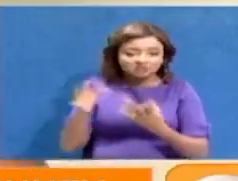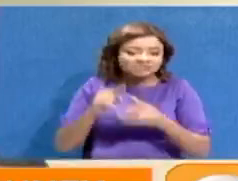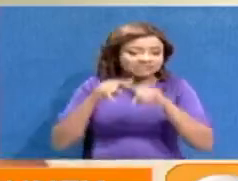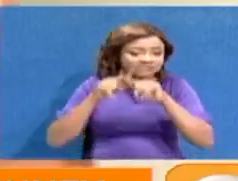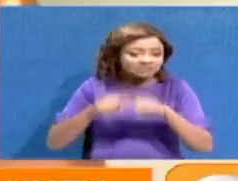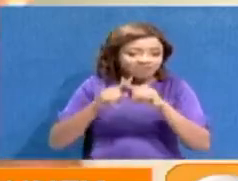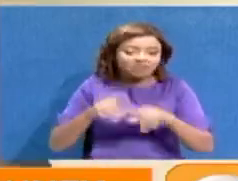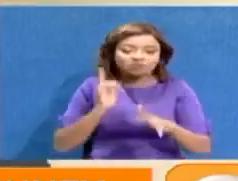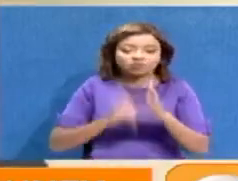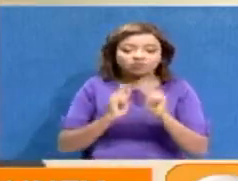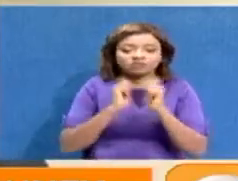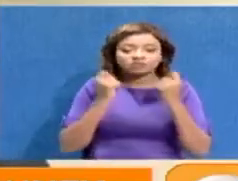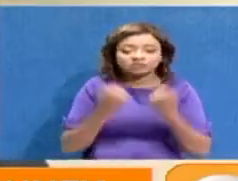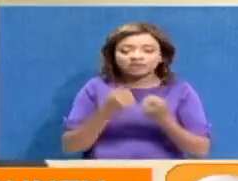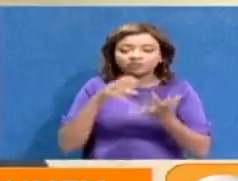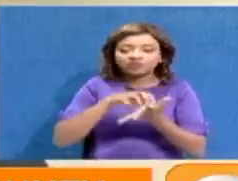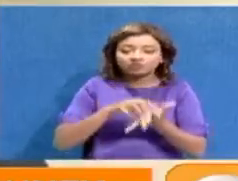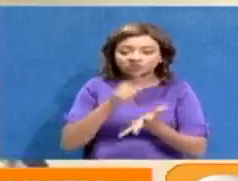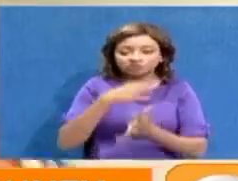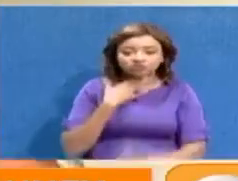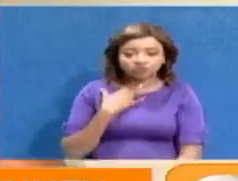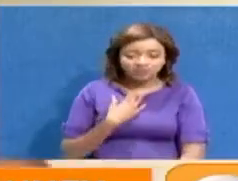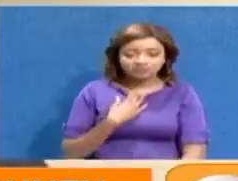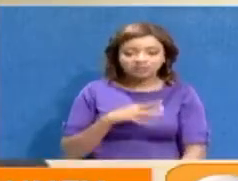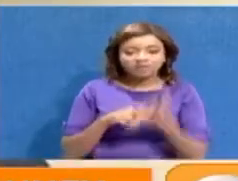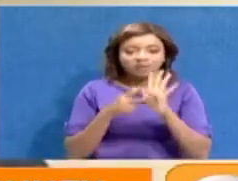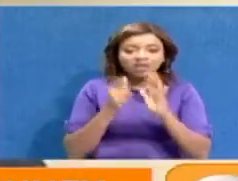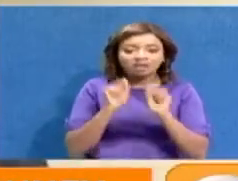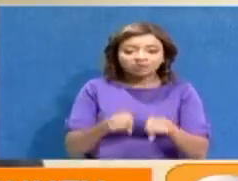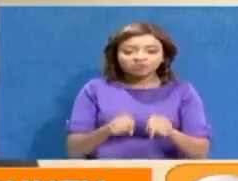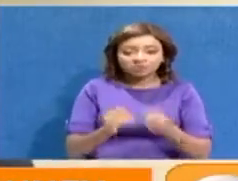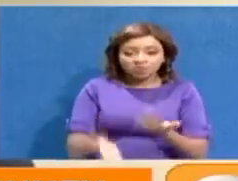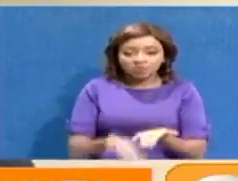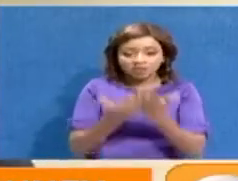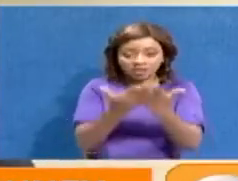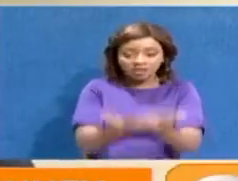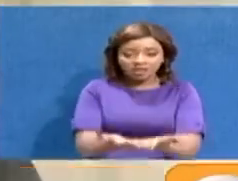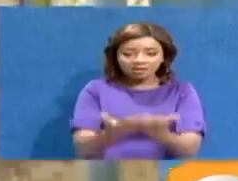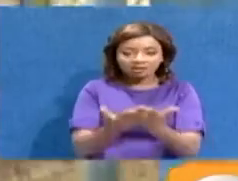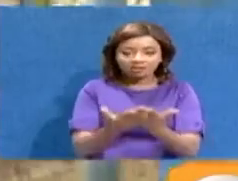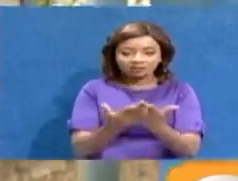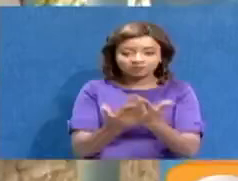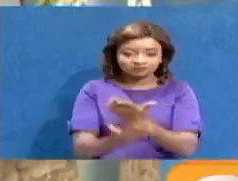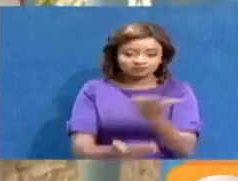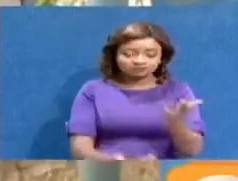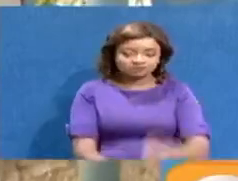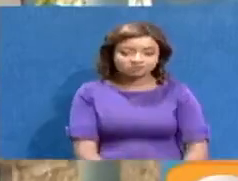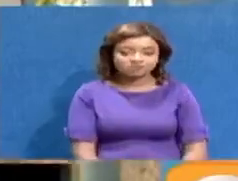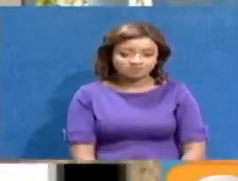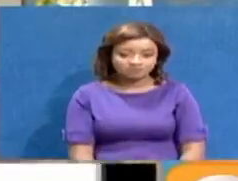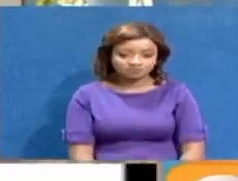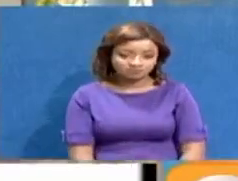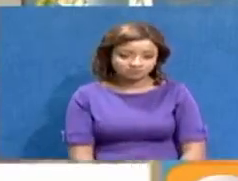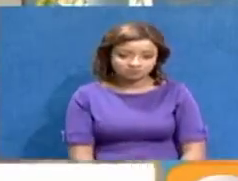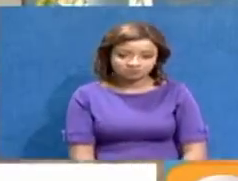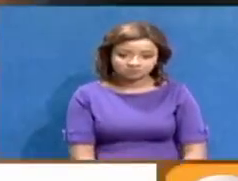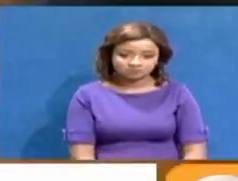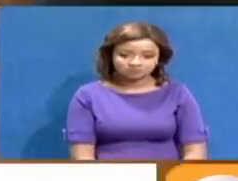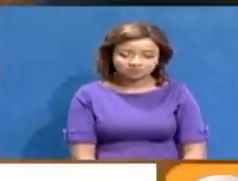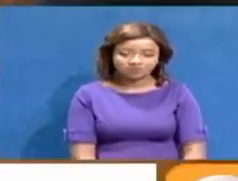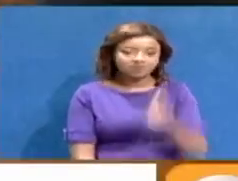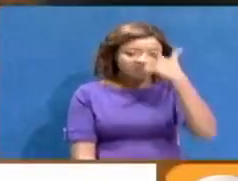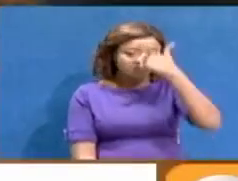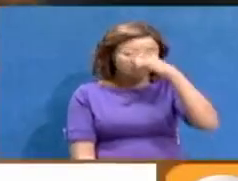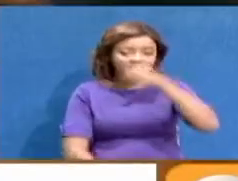content one is looking for. And they help, they are of big help. This is the Thika